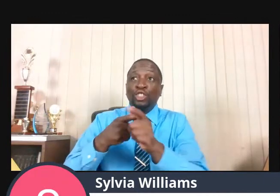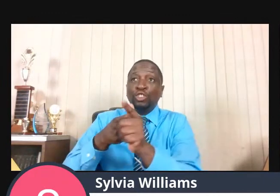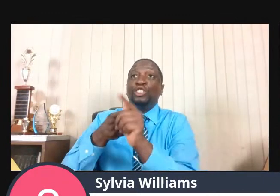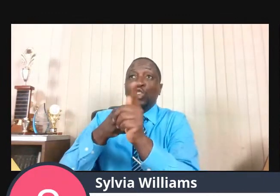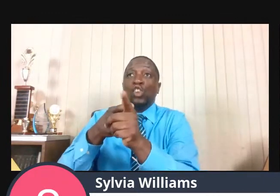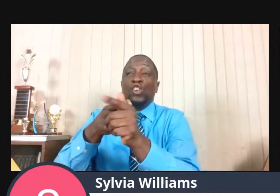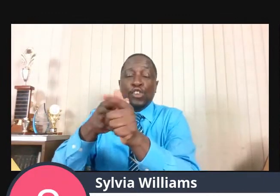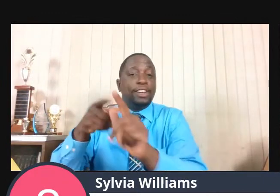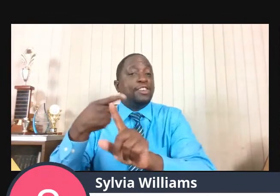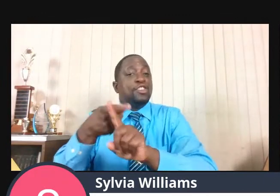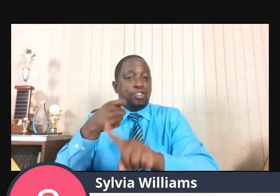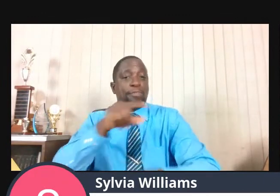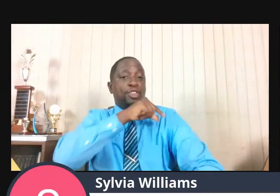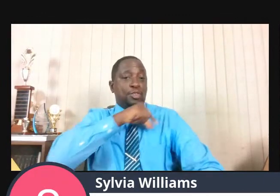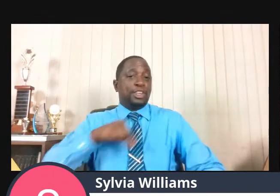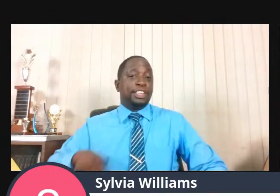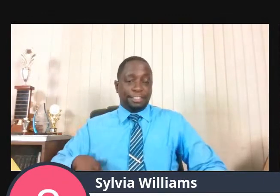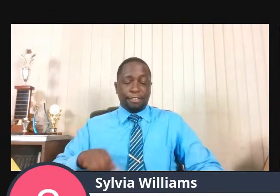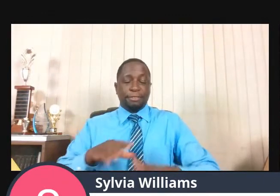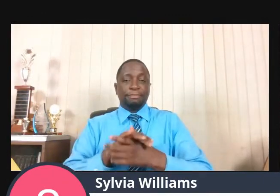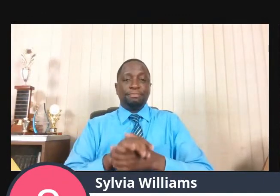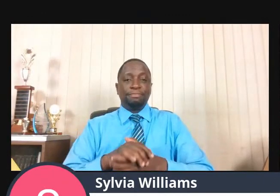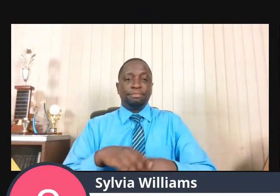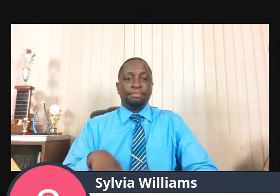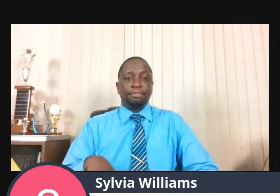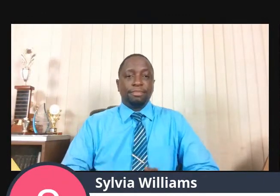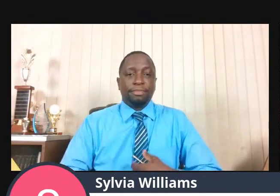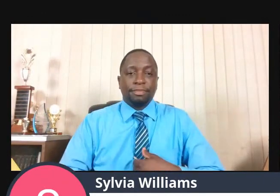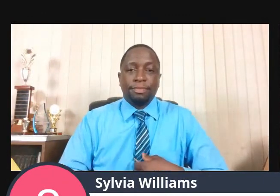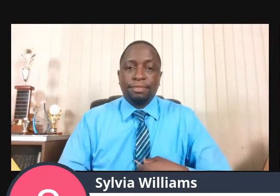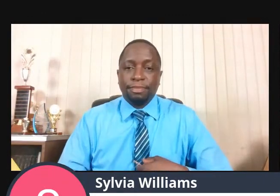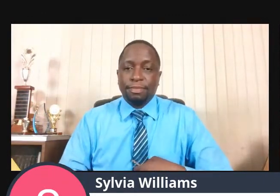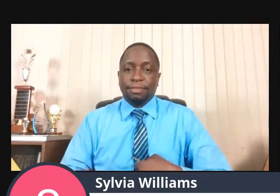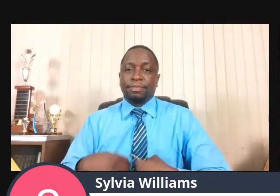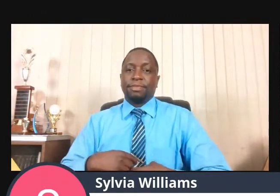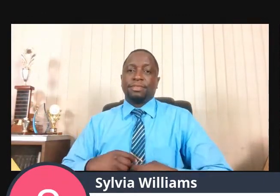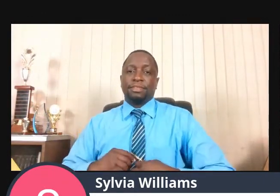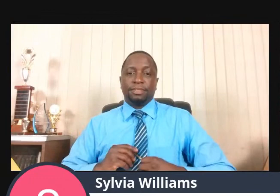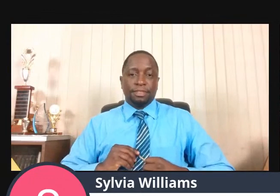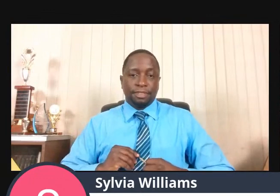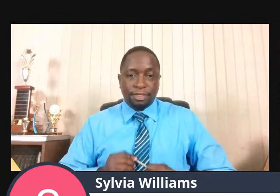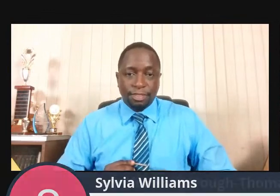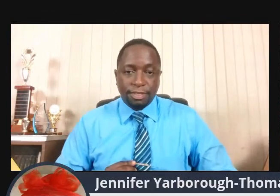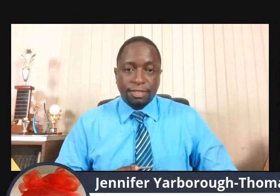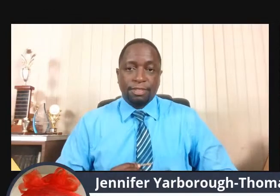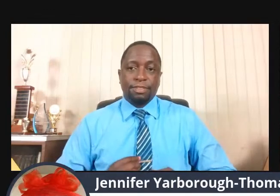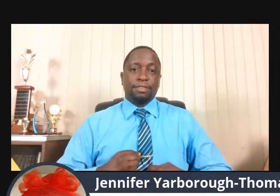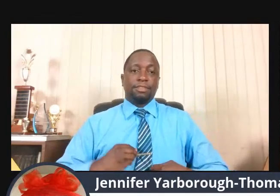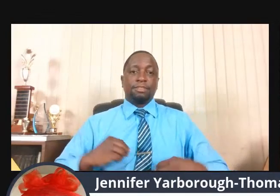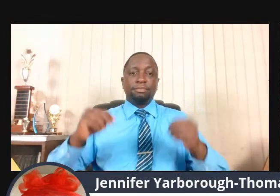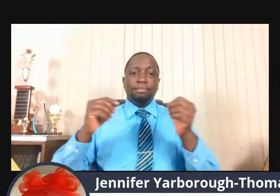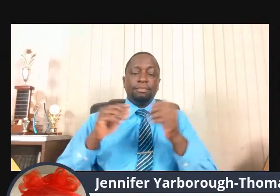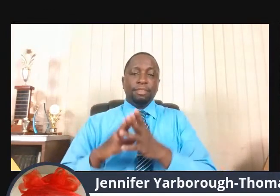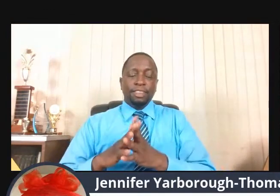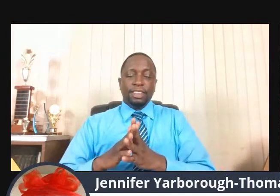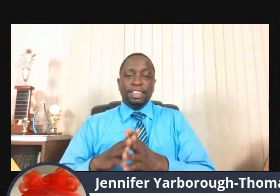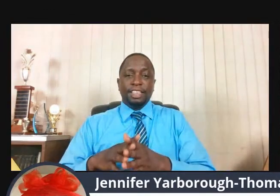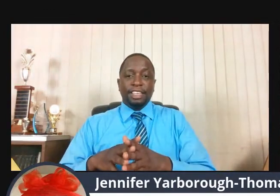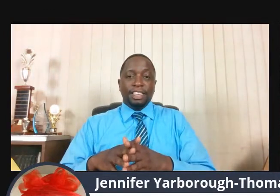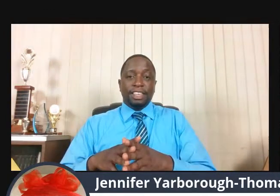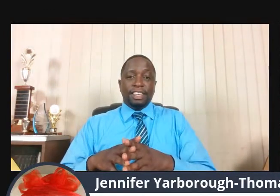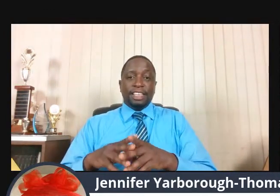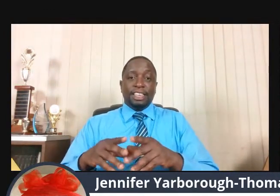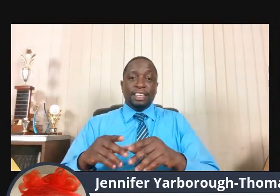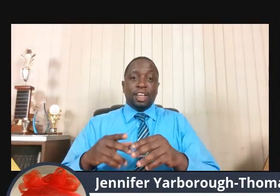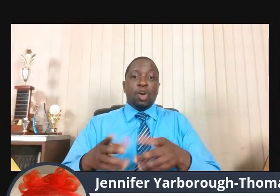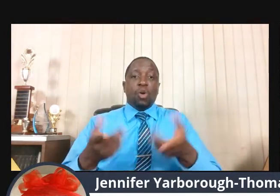He May Have Felt All Alone But Look What He Did He Left This Person He Didn't Want To Be Near That Individual